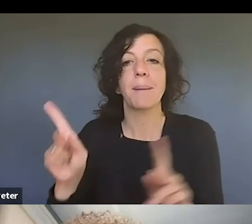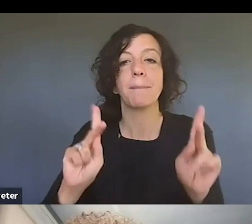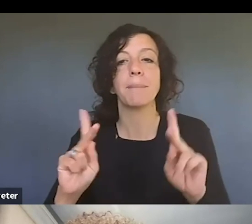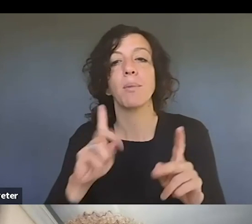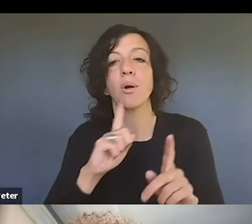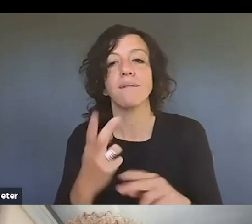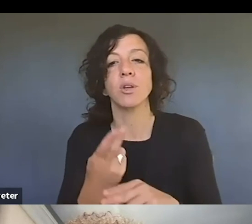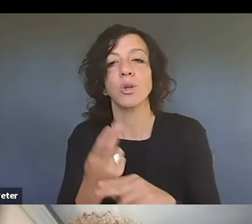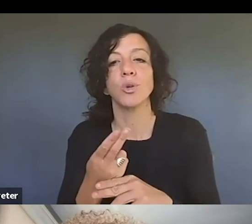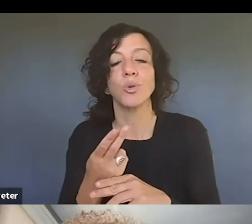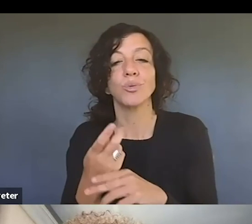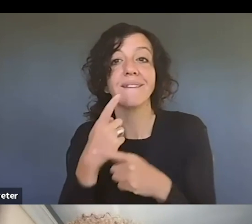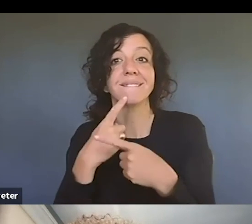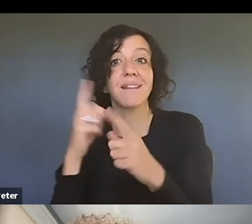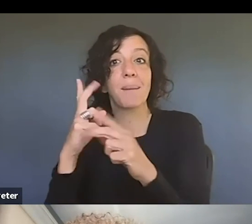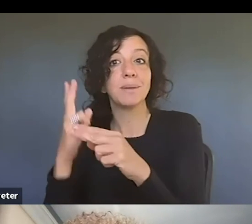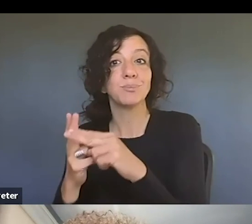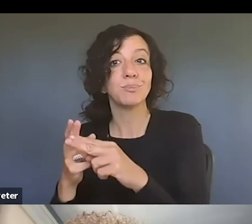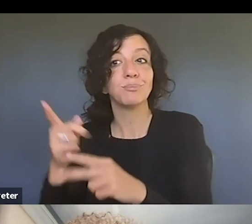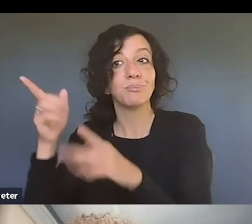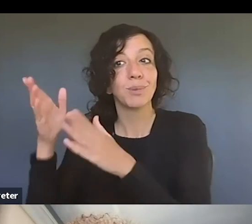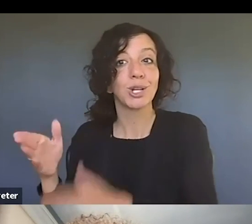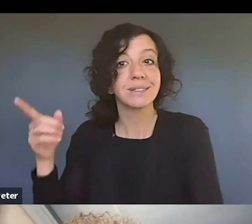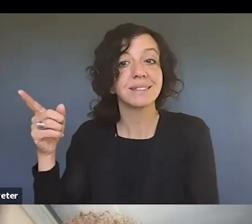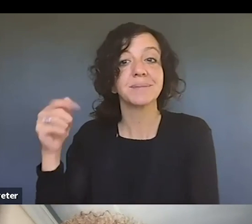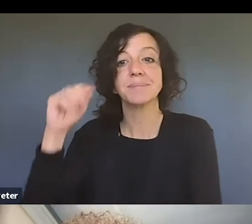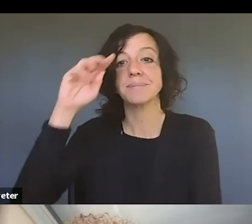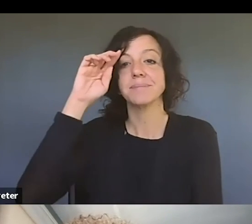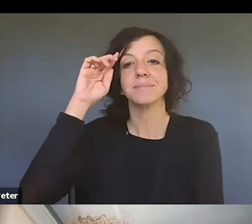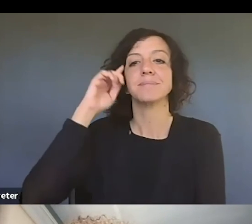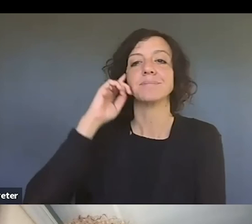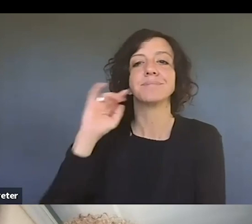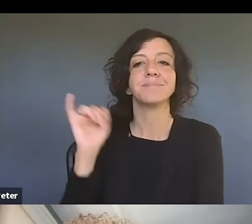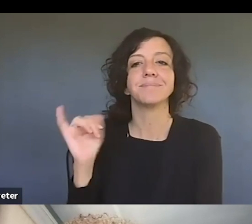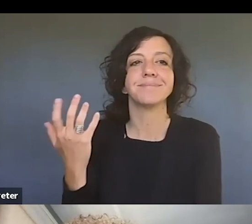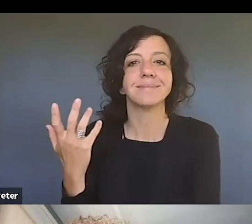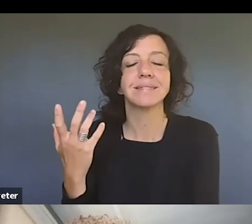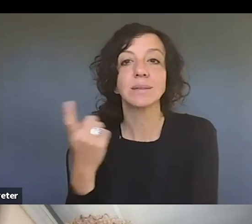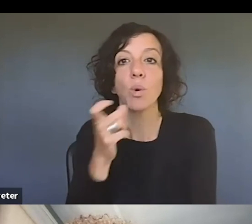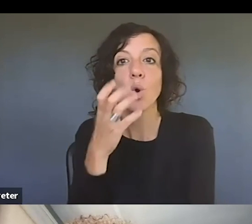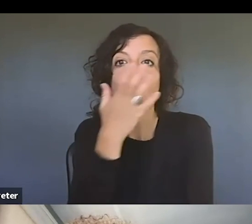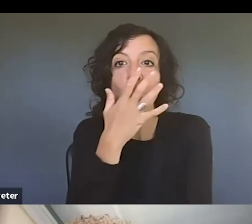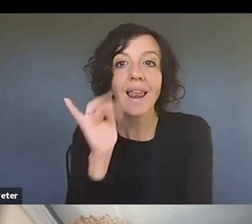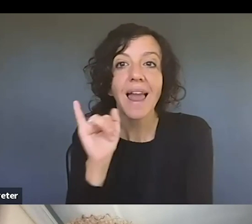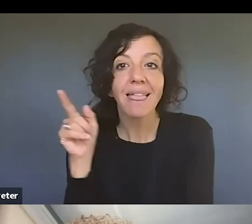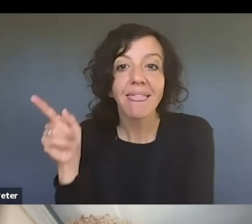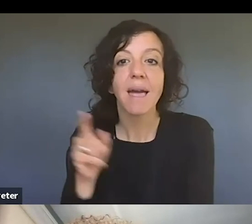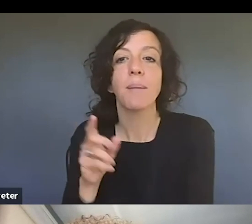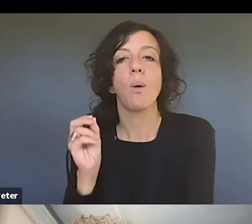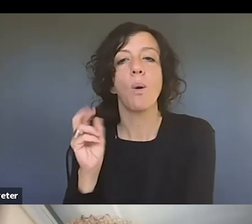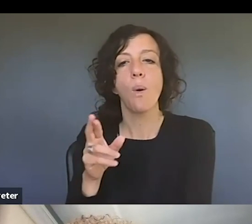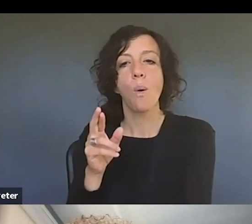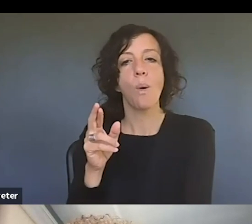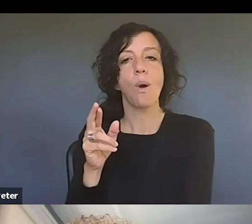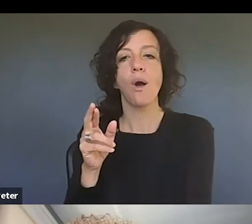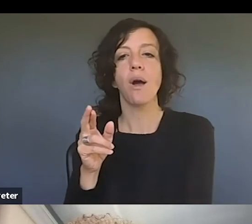celebrities or like you know celebrity lookalikes or even you